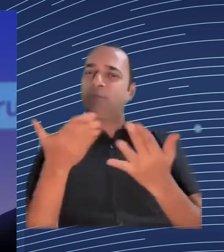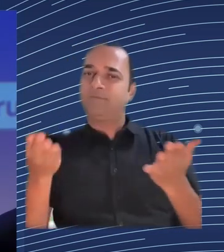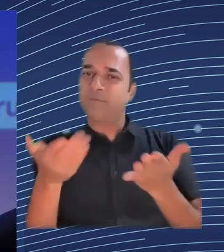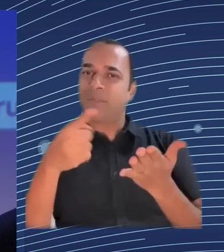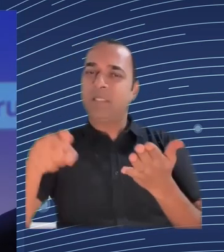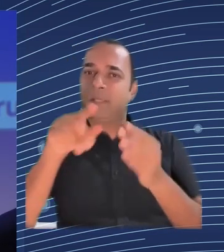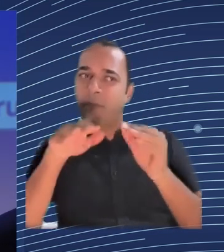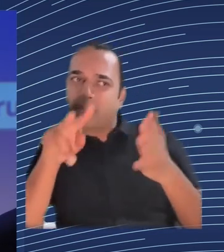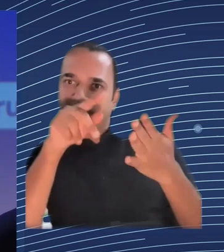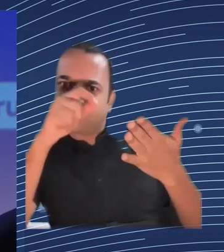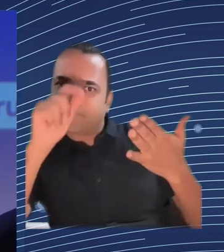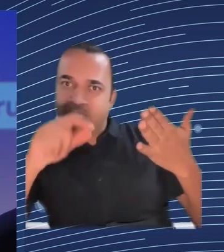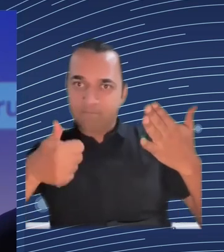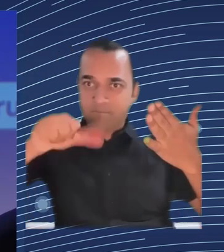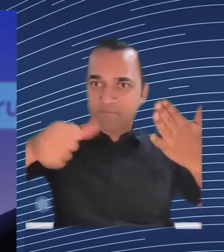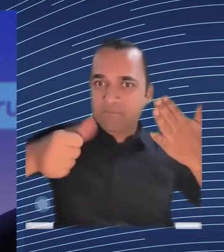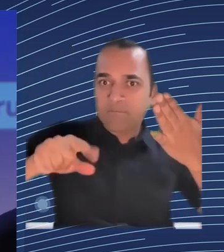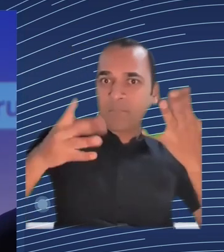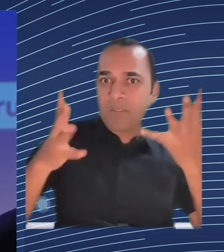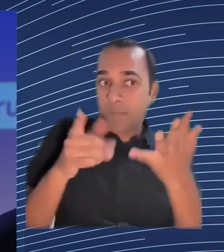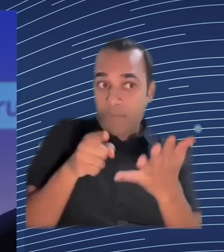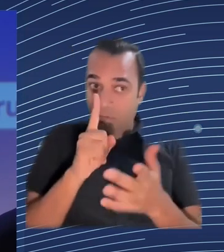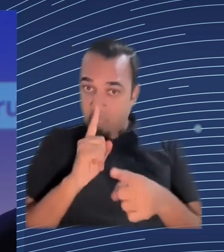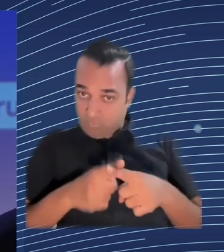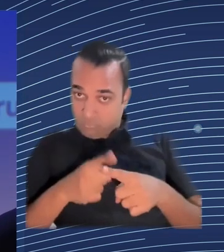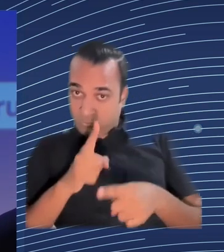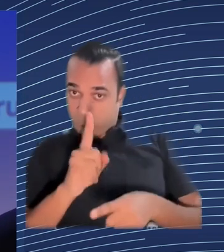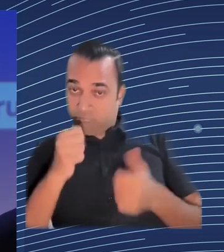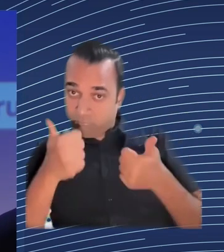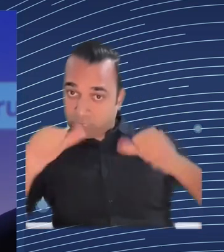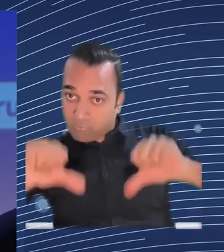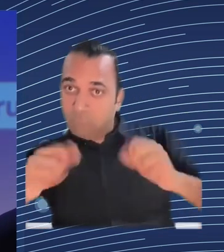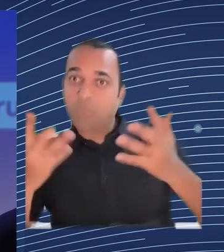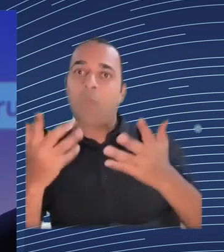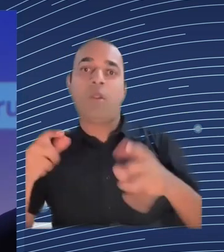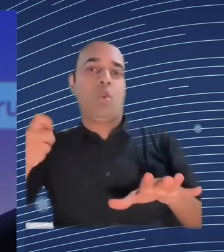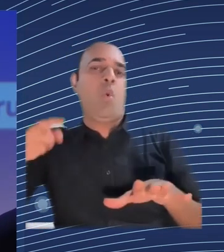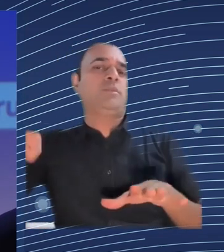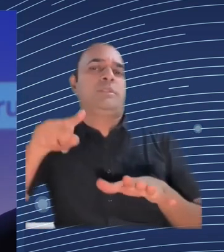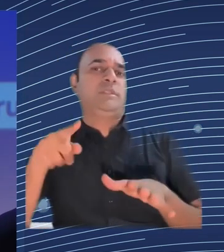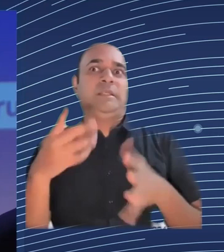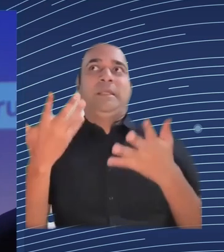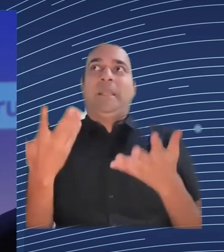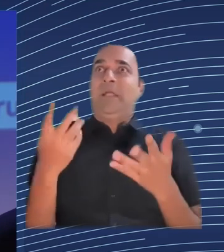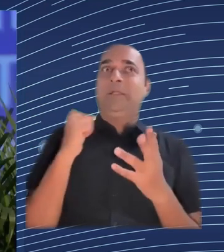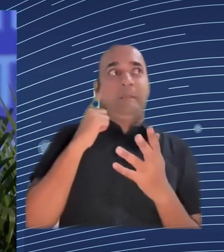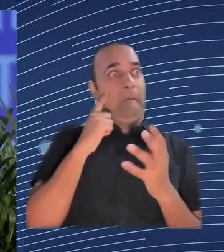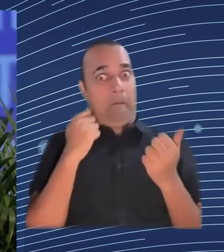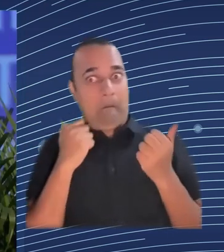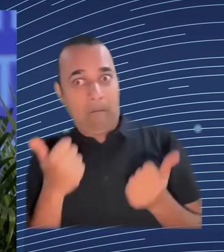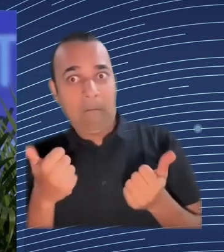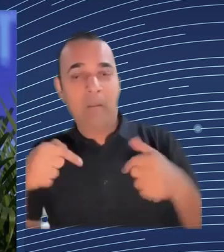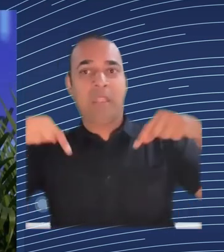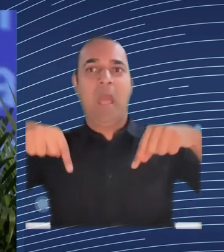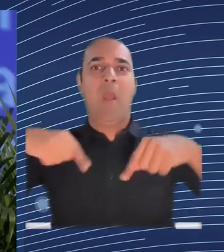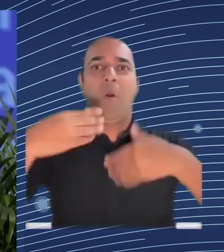lot for that Adrian and with that I think we can conclude our panel we hope we've given you some food for thought I hope it was a